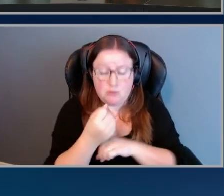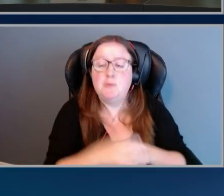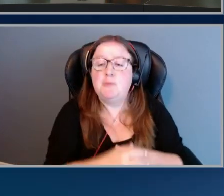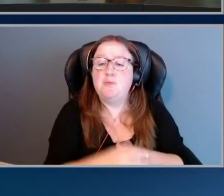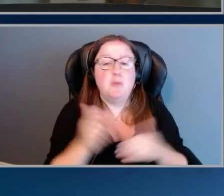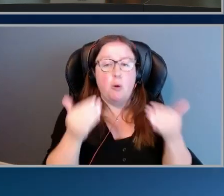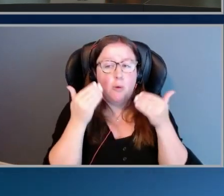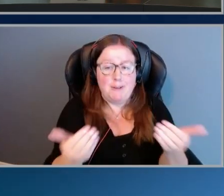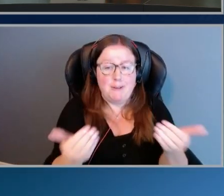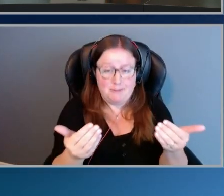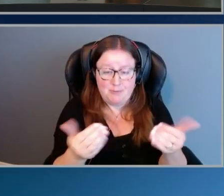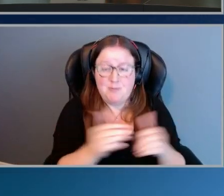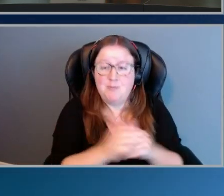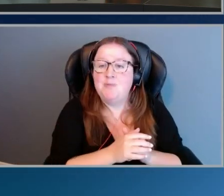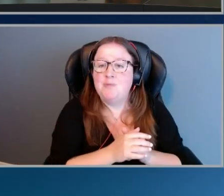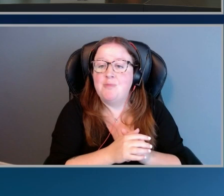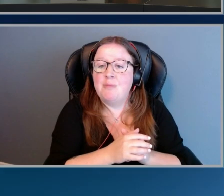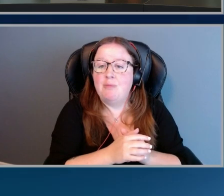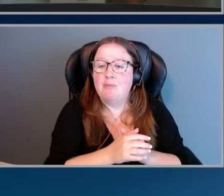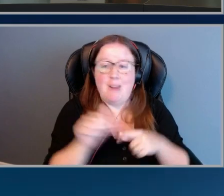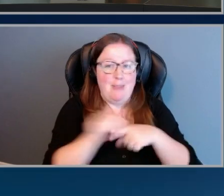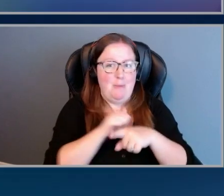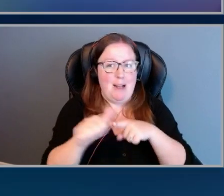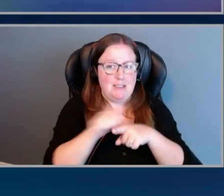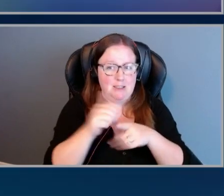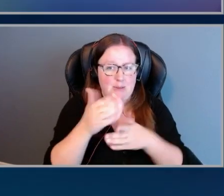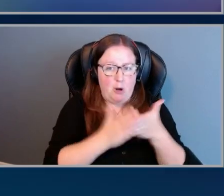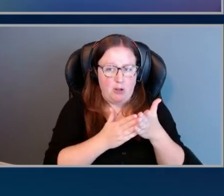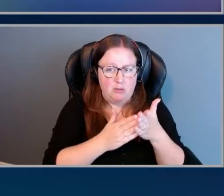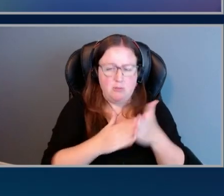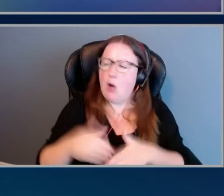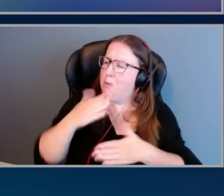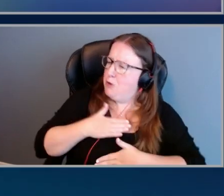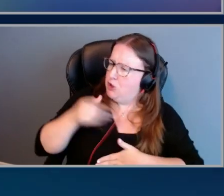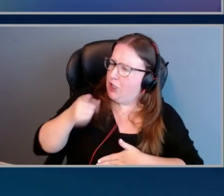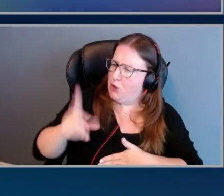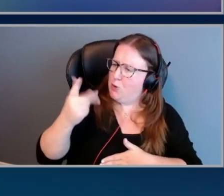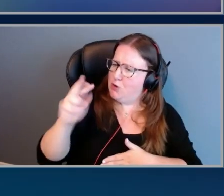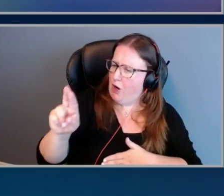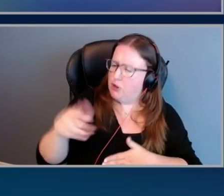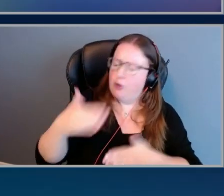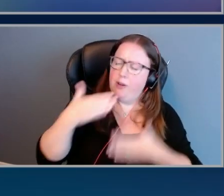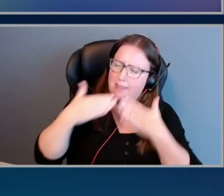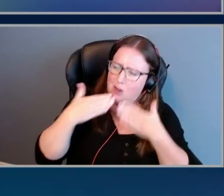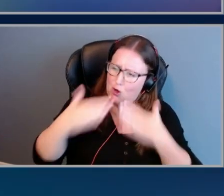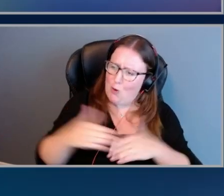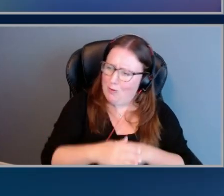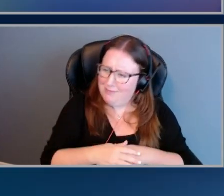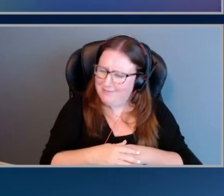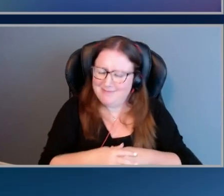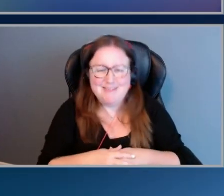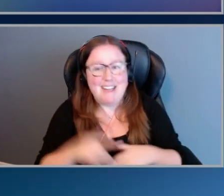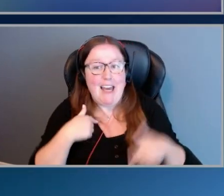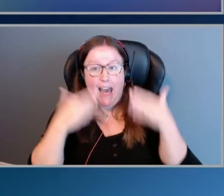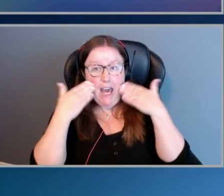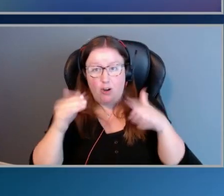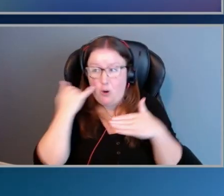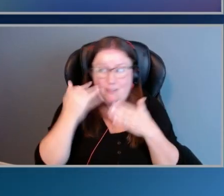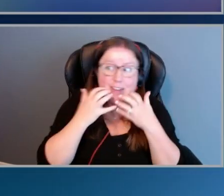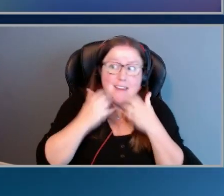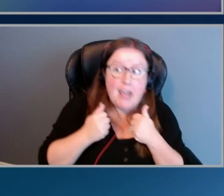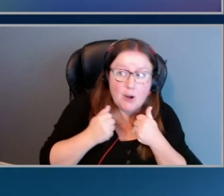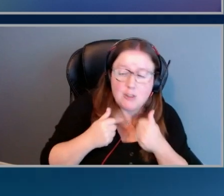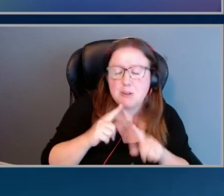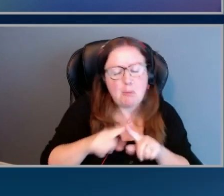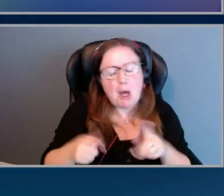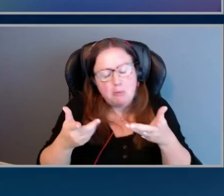ahead and jump into the practice area here. Dr. Newton, I appreciate you. I just want to let you know that. All right. I don't know if he cares if I appreciate him, but I